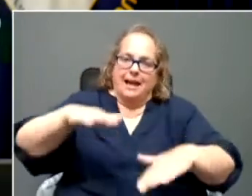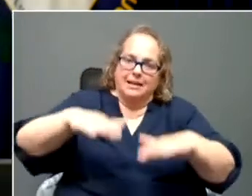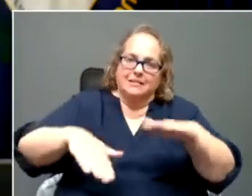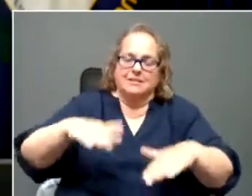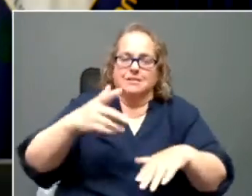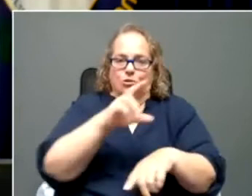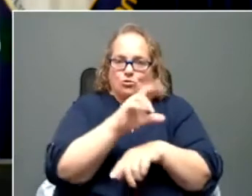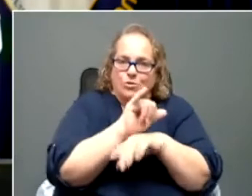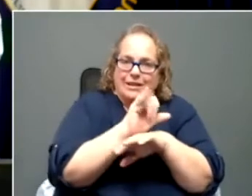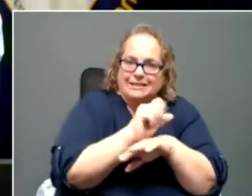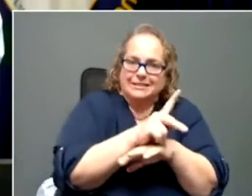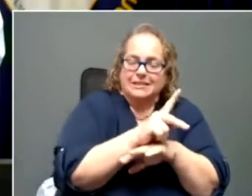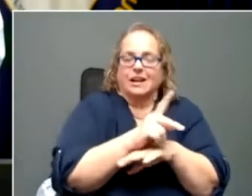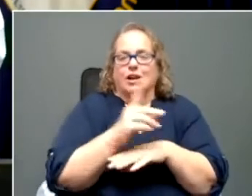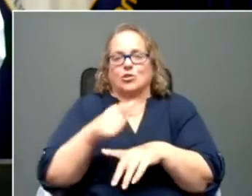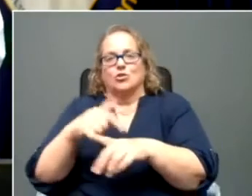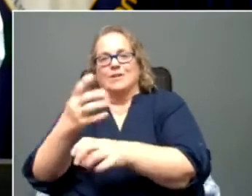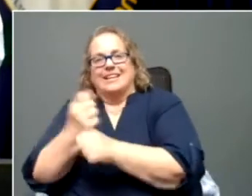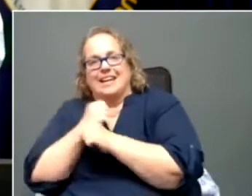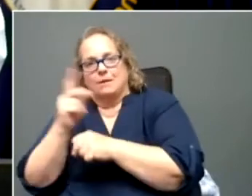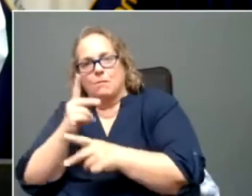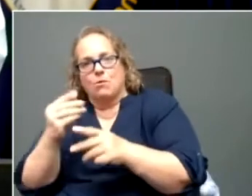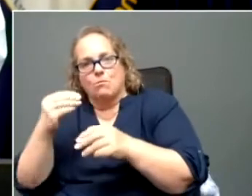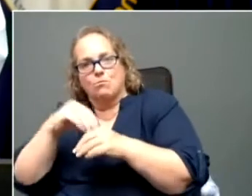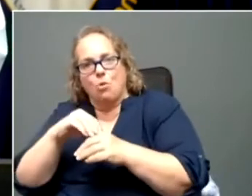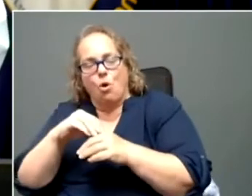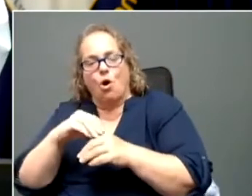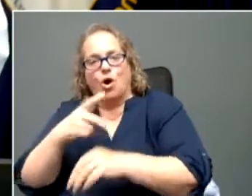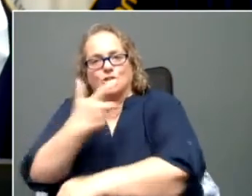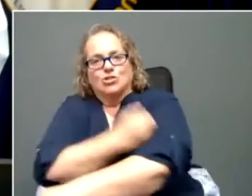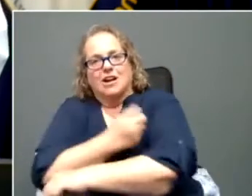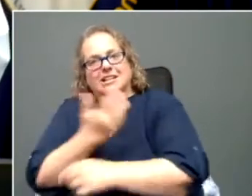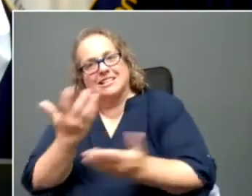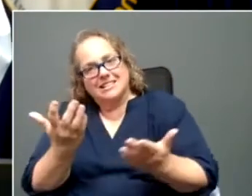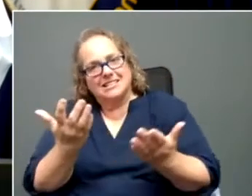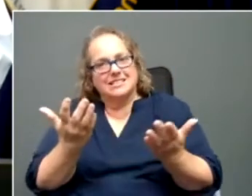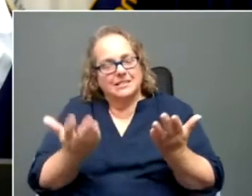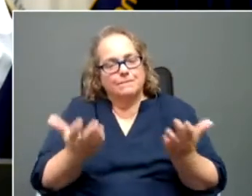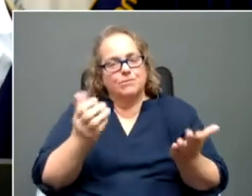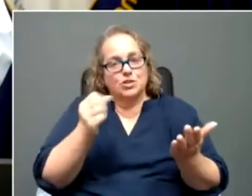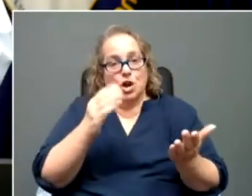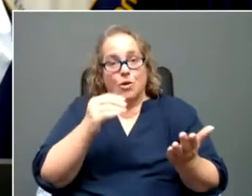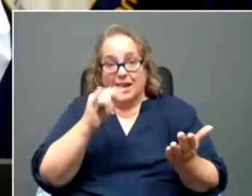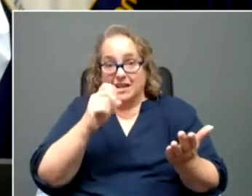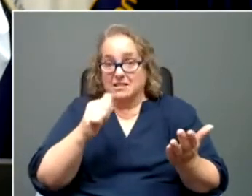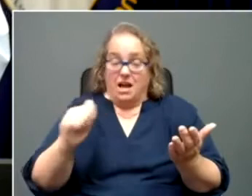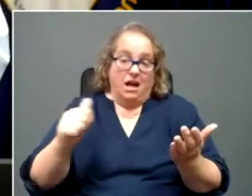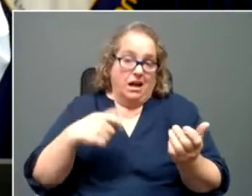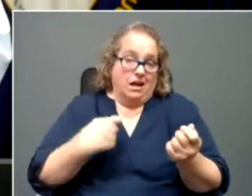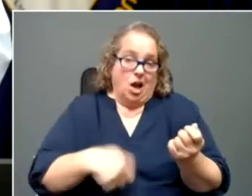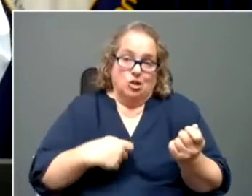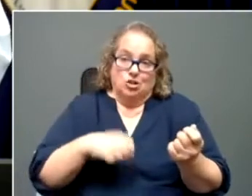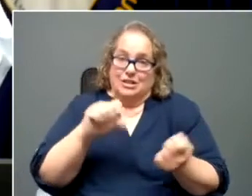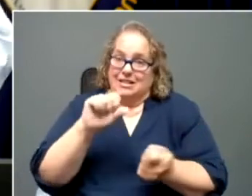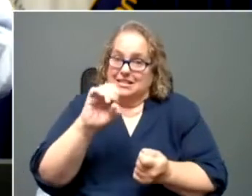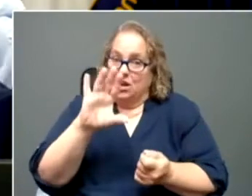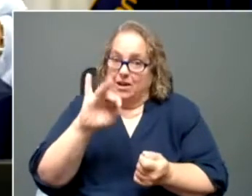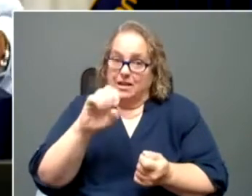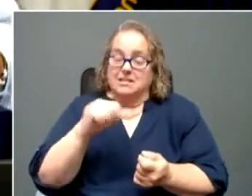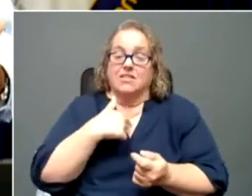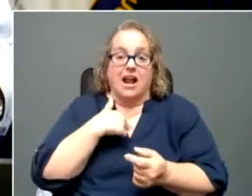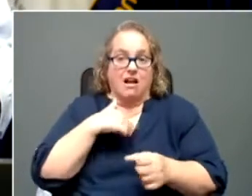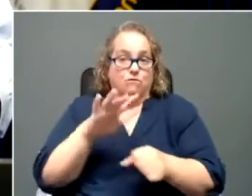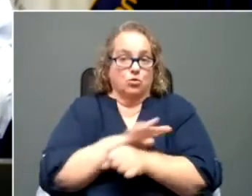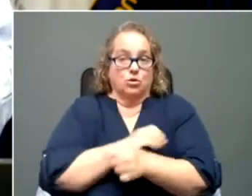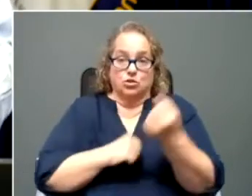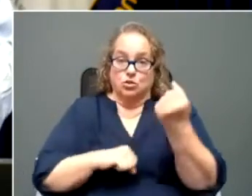trying to ultimately get to herd immunity. Uh, so this is a concert series that I fully support. It's it's